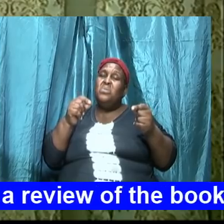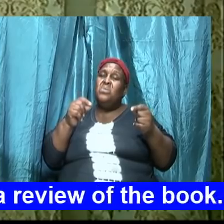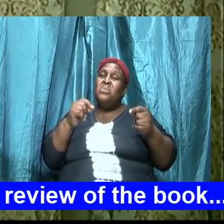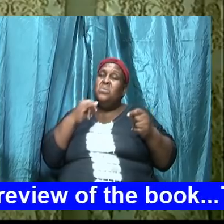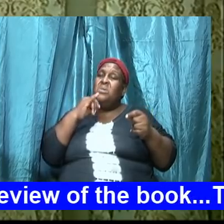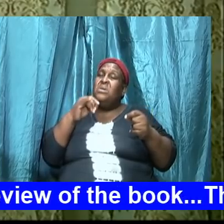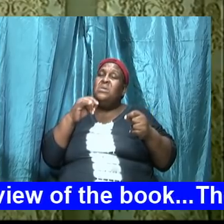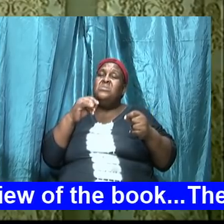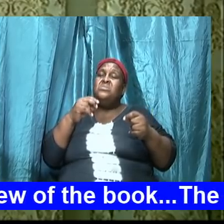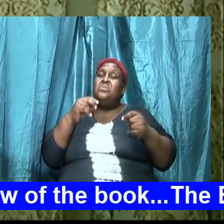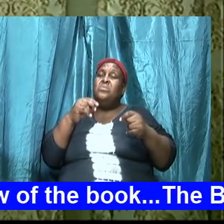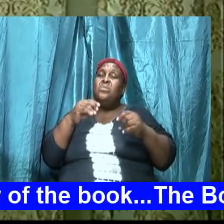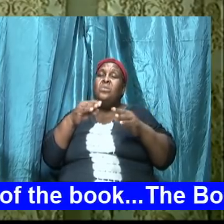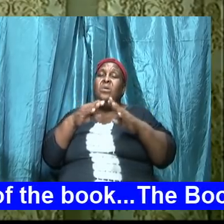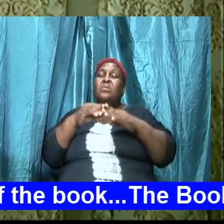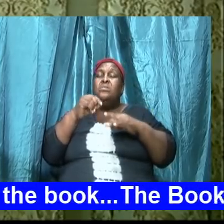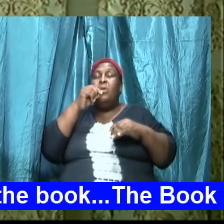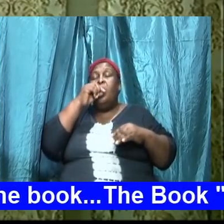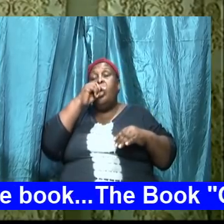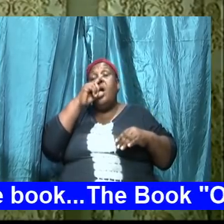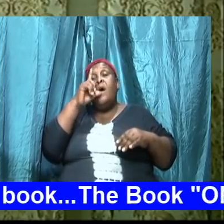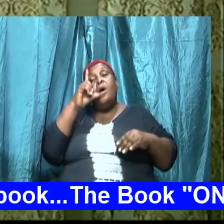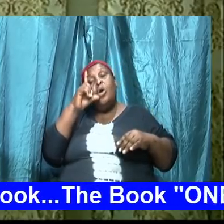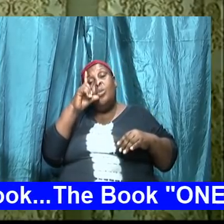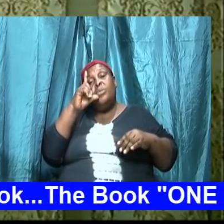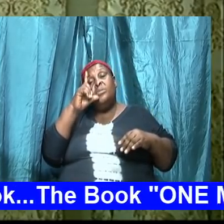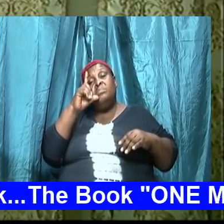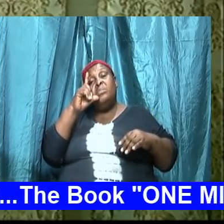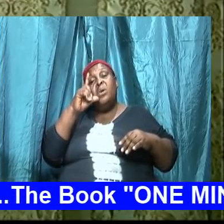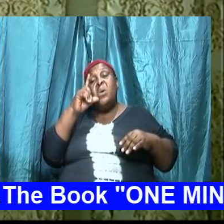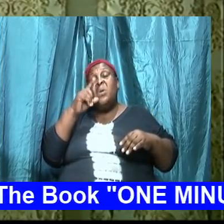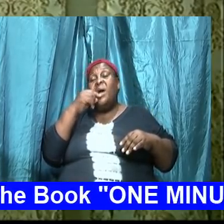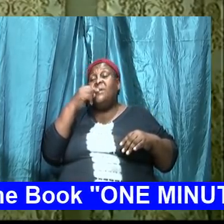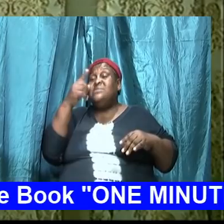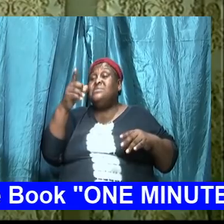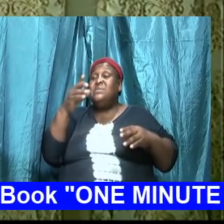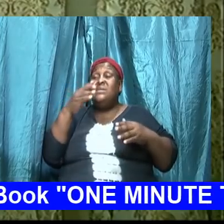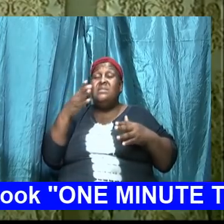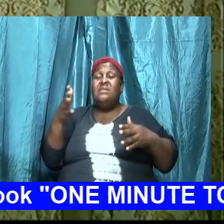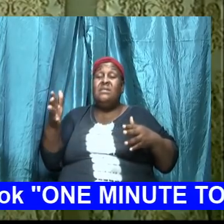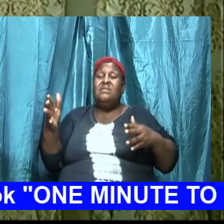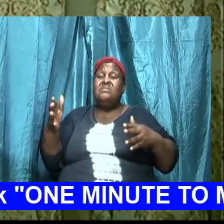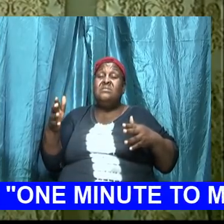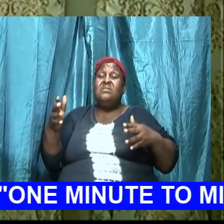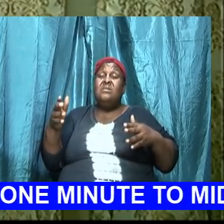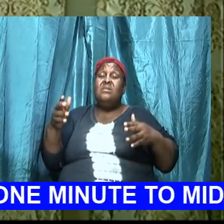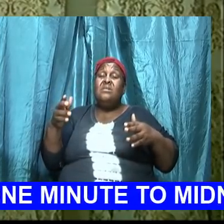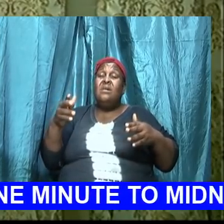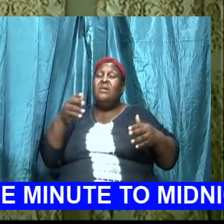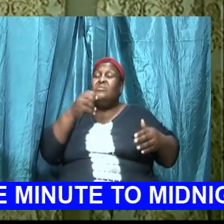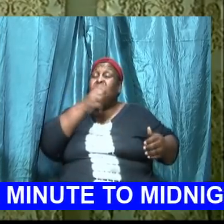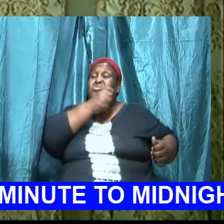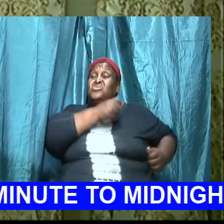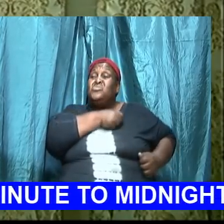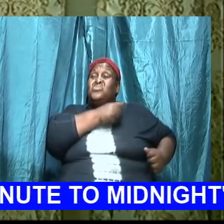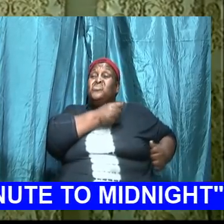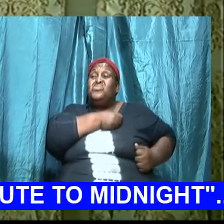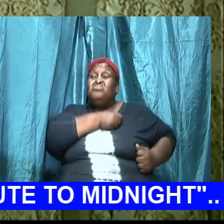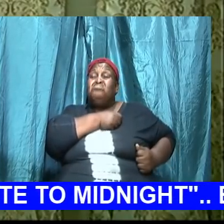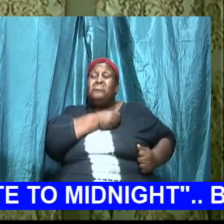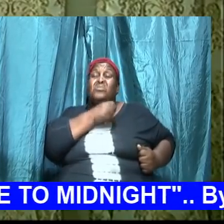and the people of God the soldiers of Israel were greatly dismayed and they were greatly afraid